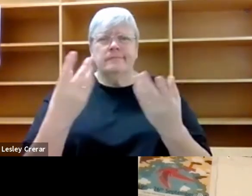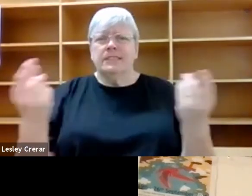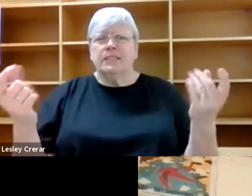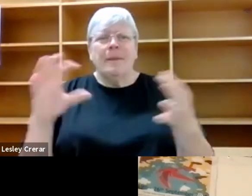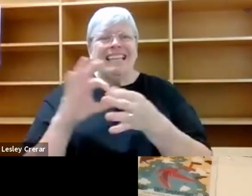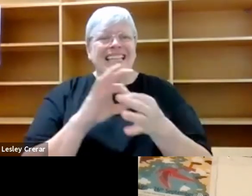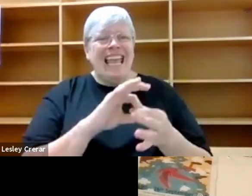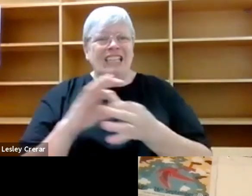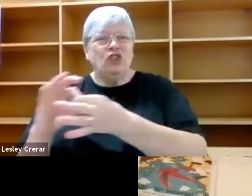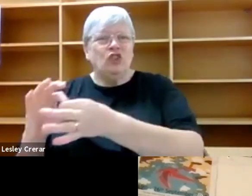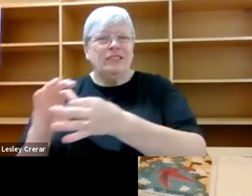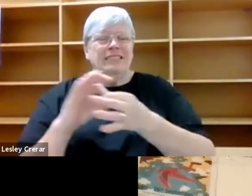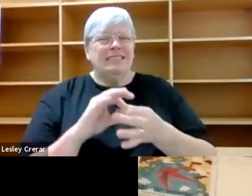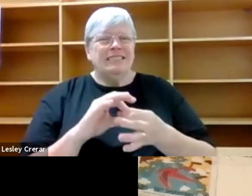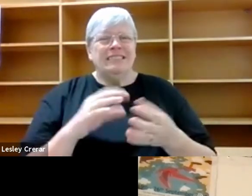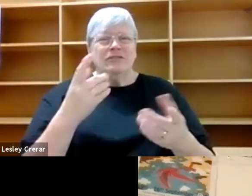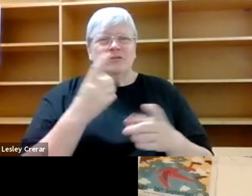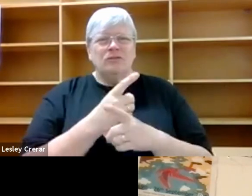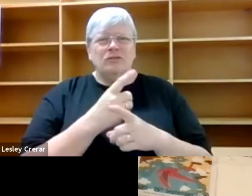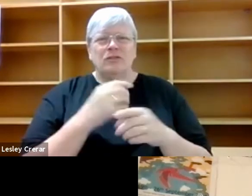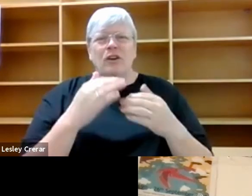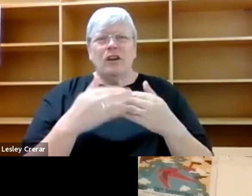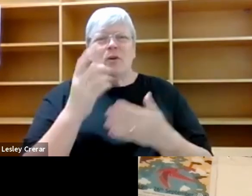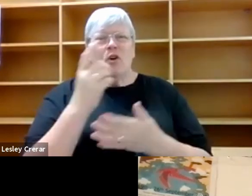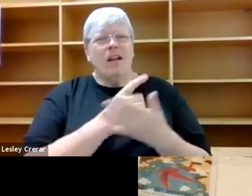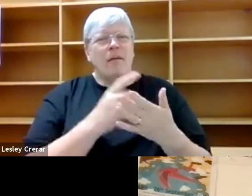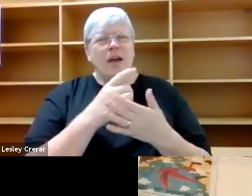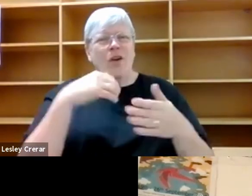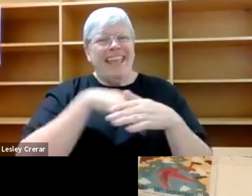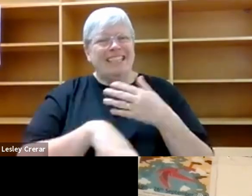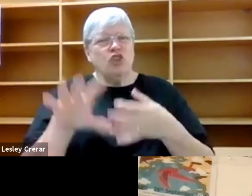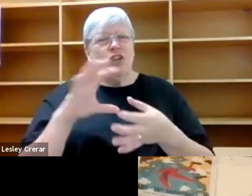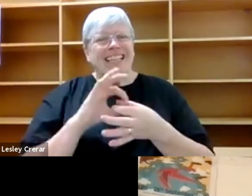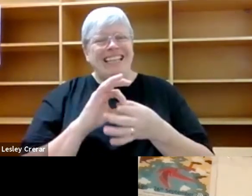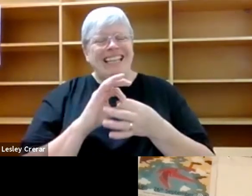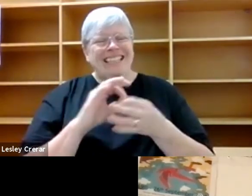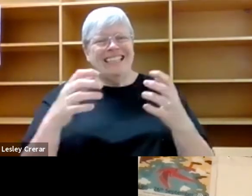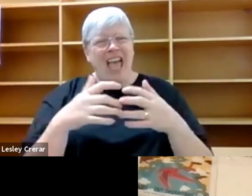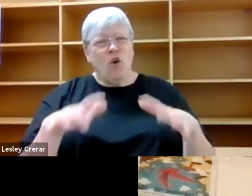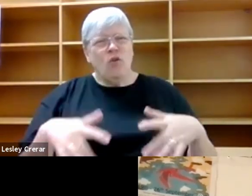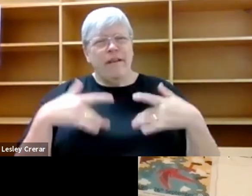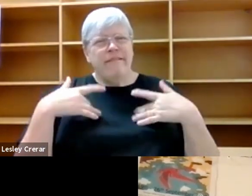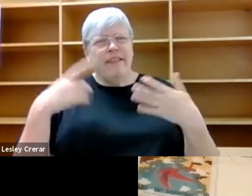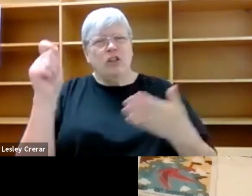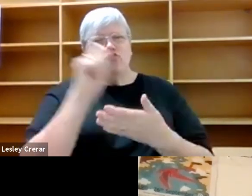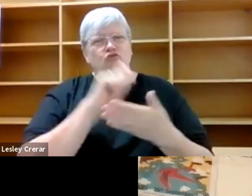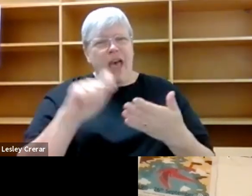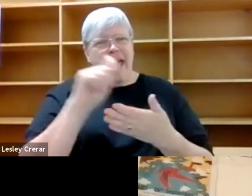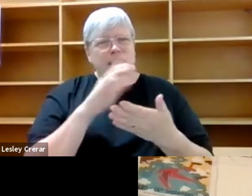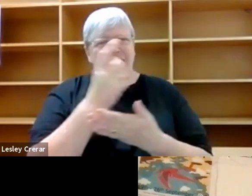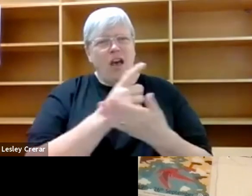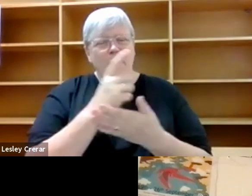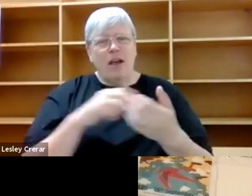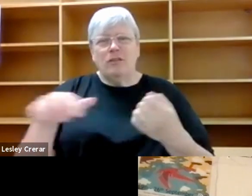a bit more about interconnectedness and how you feel writing about the environment reveals or challenges human